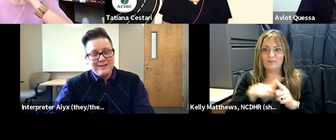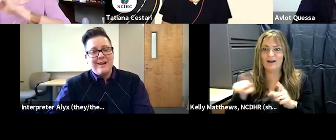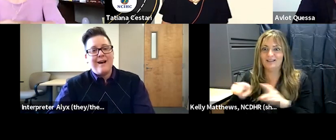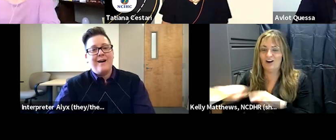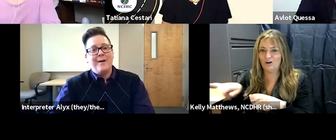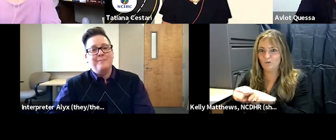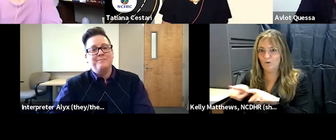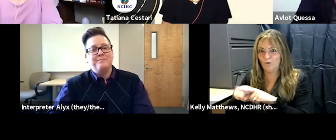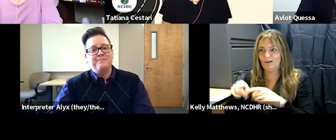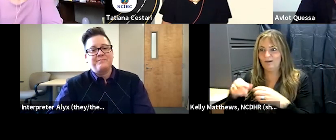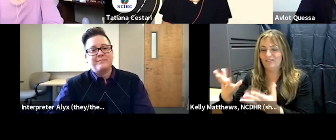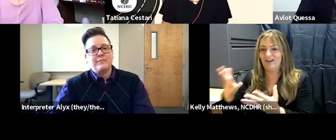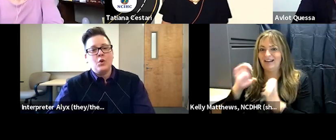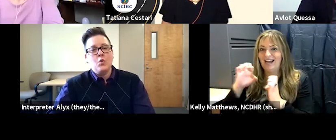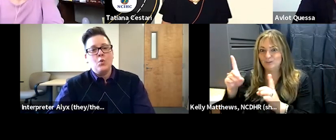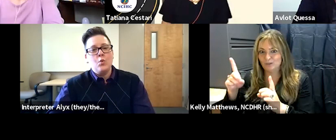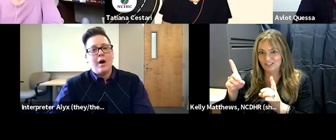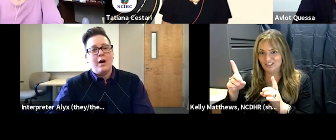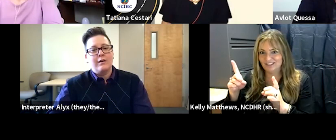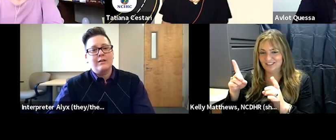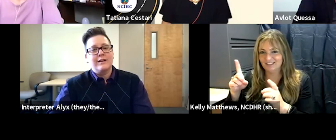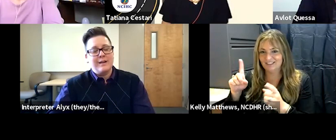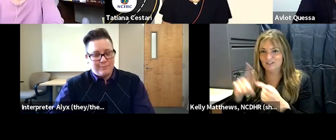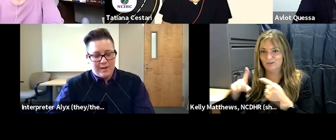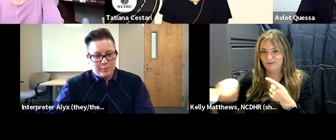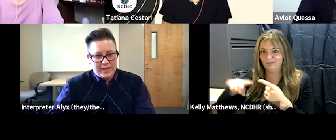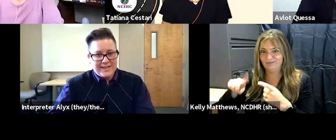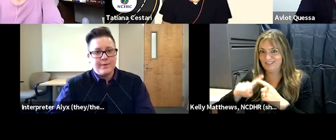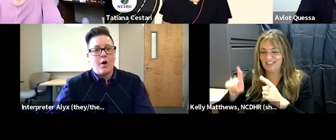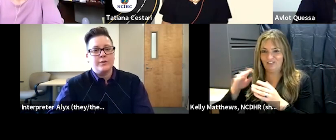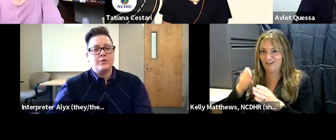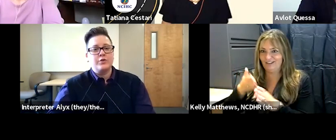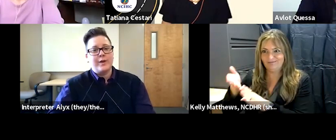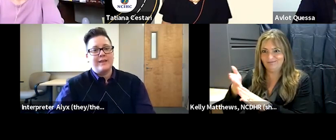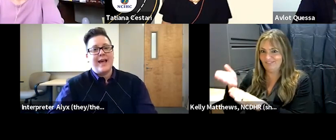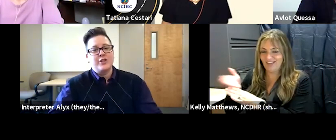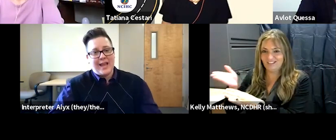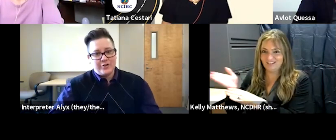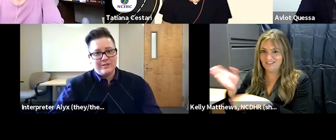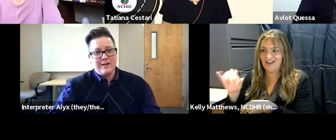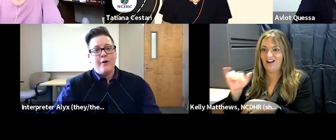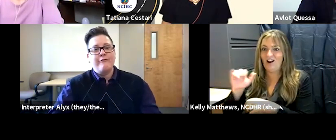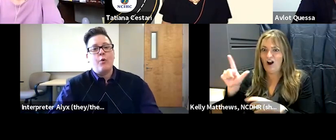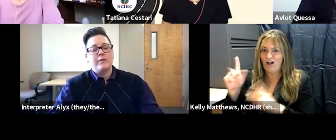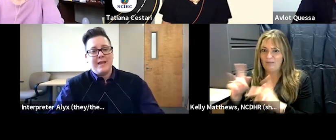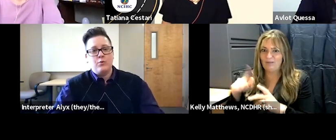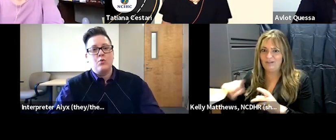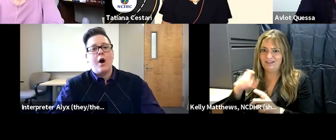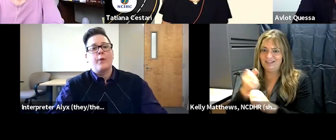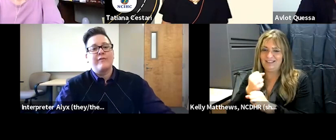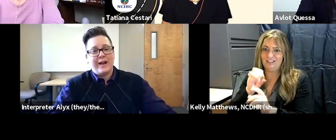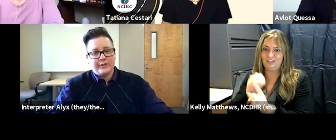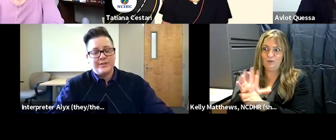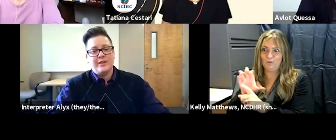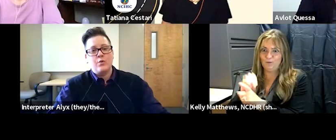center um who are employees but also doing the education for the people